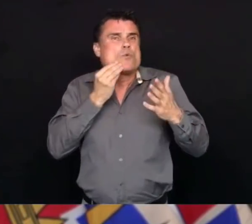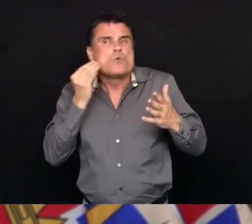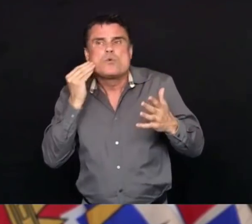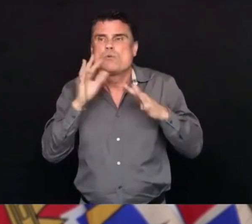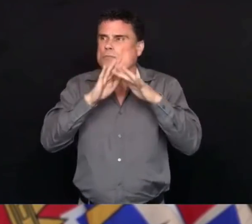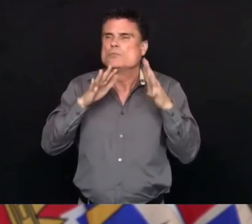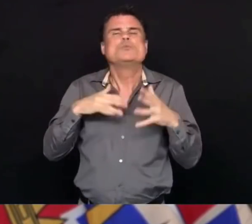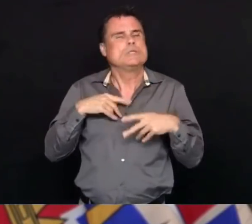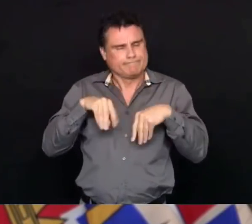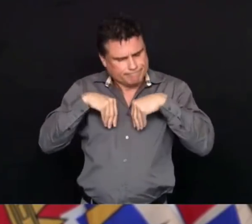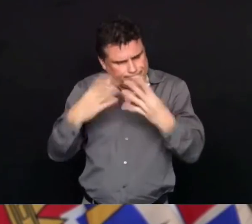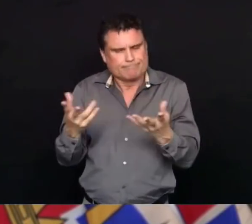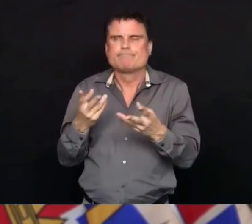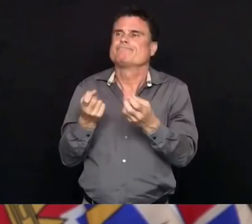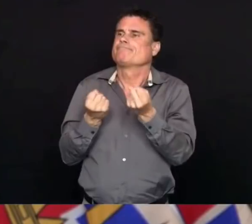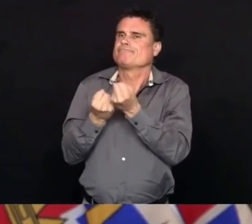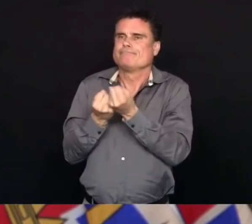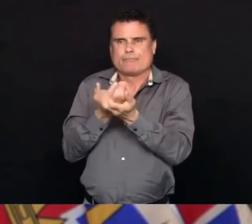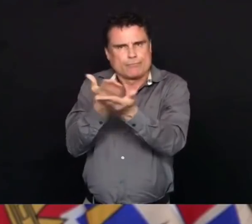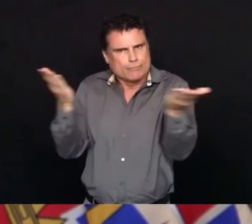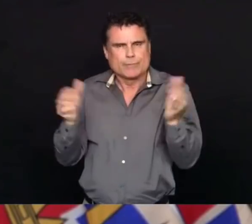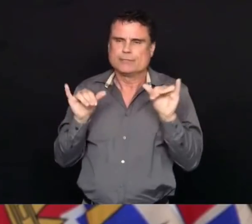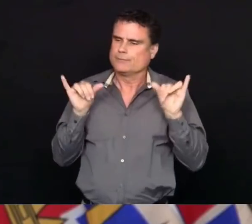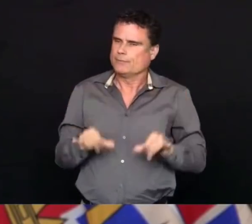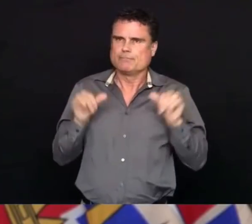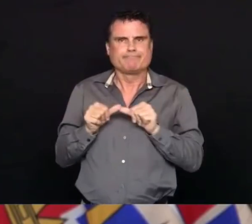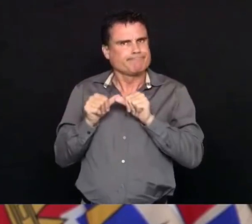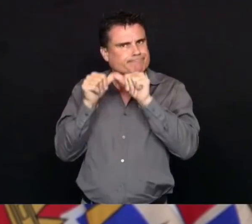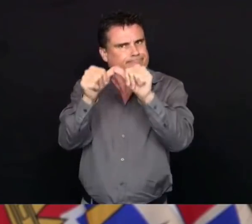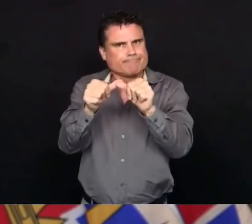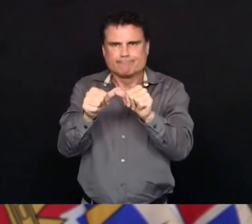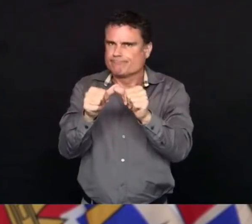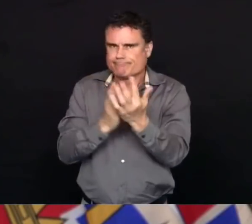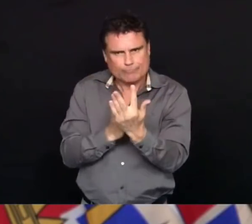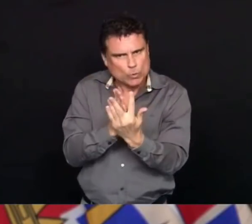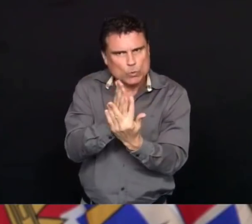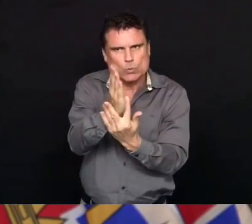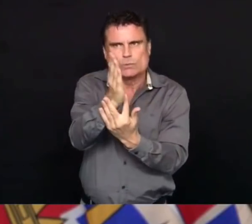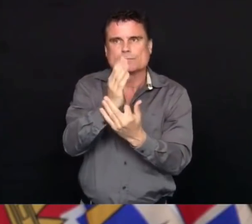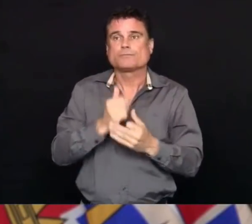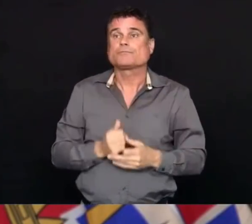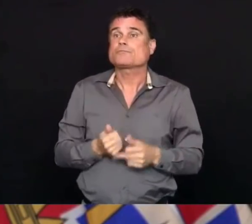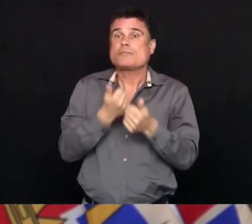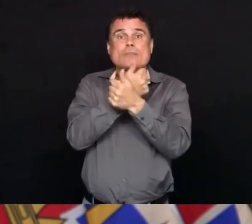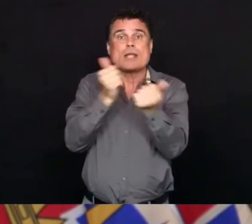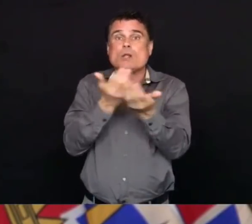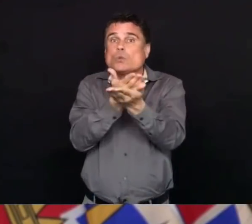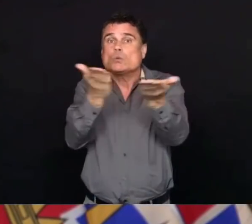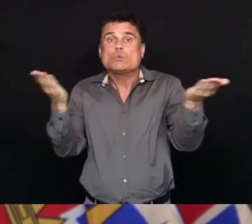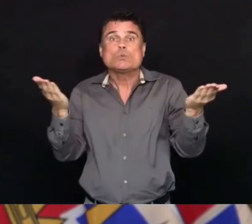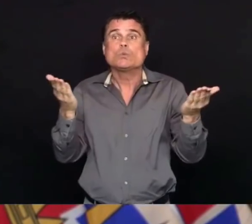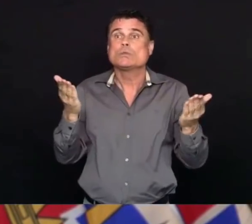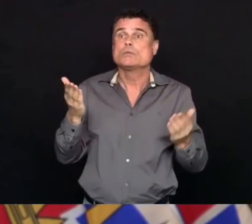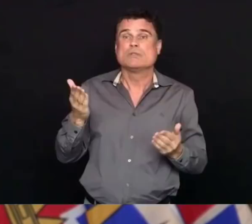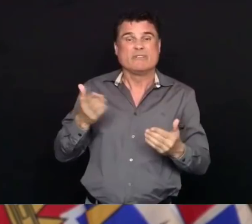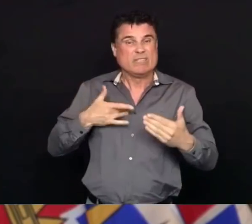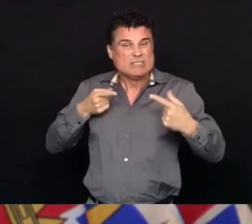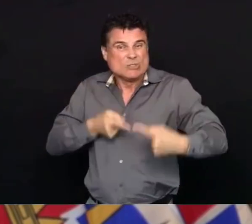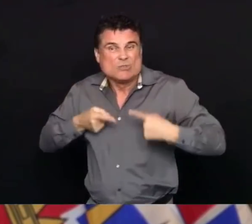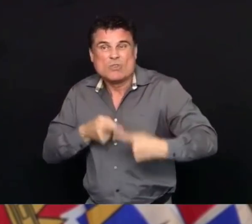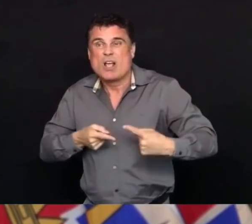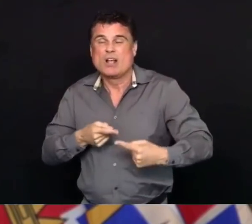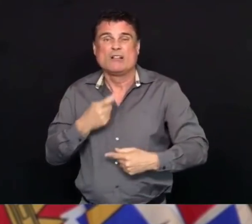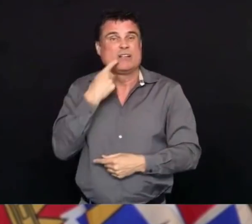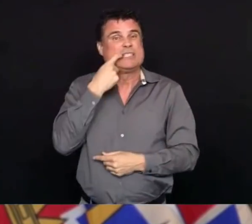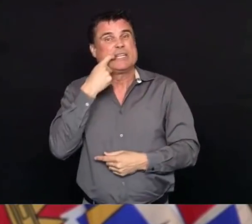We want all of those who are living with substance use and addiction and other major health issues to know that you are not forgotten and we are